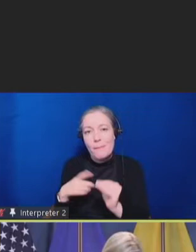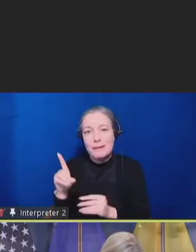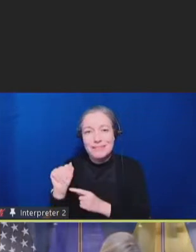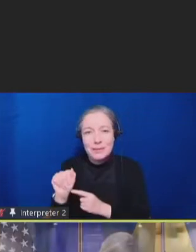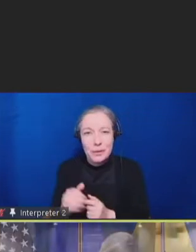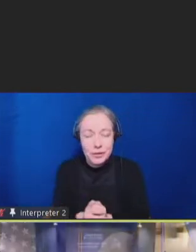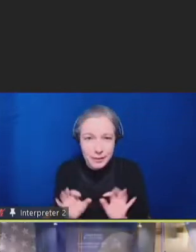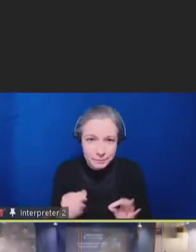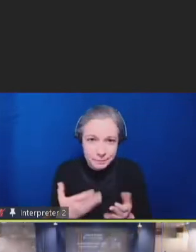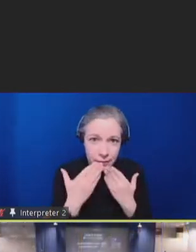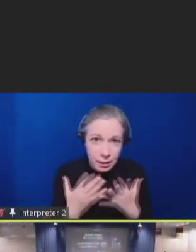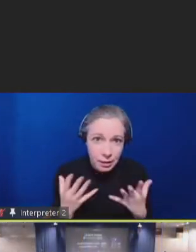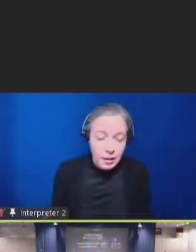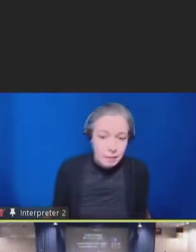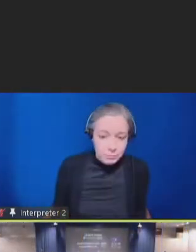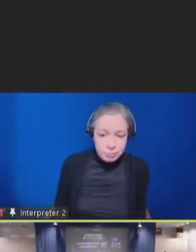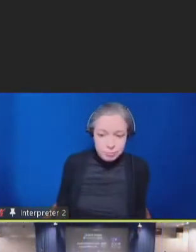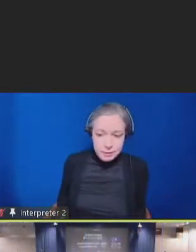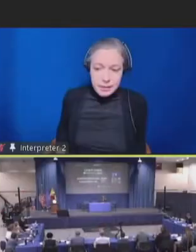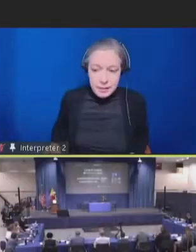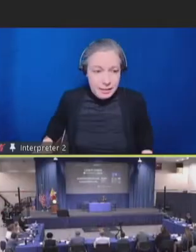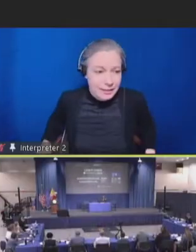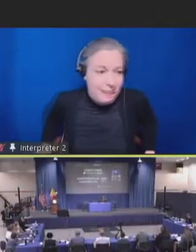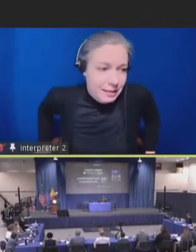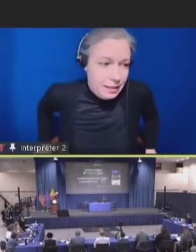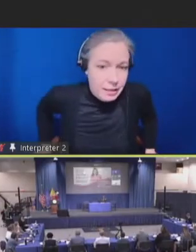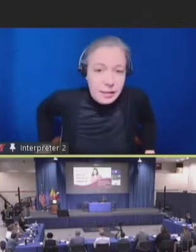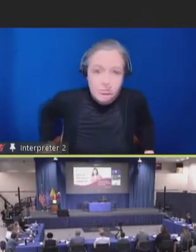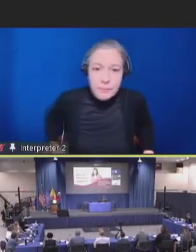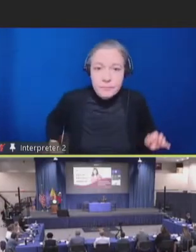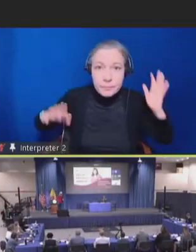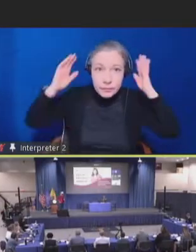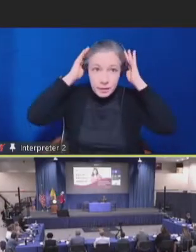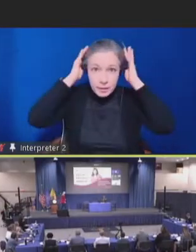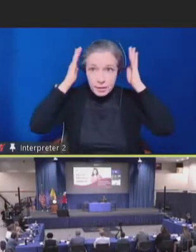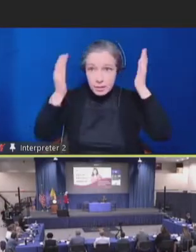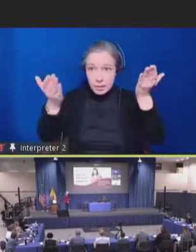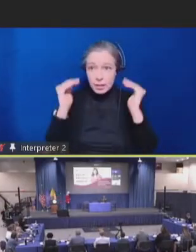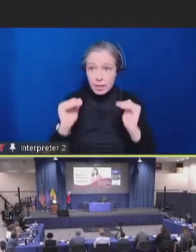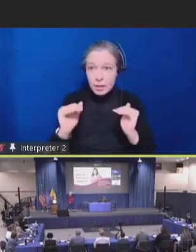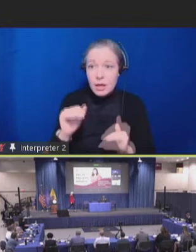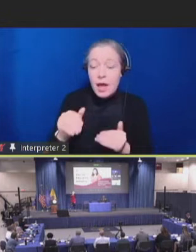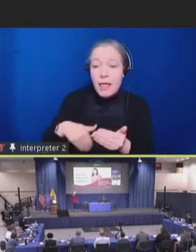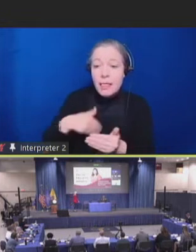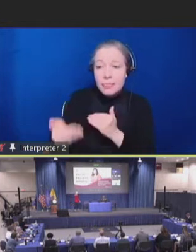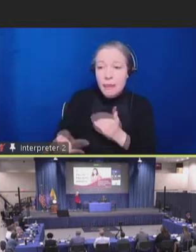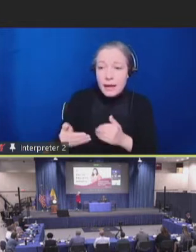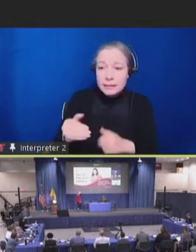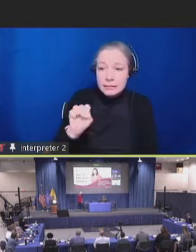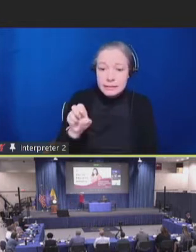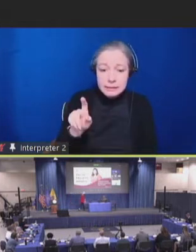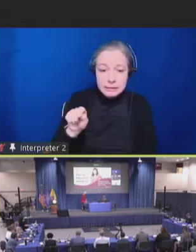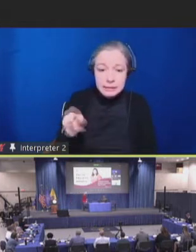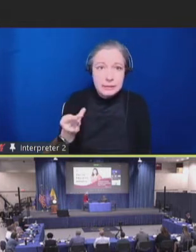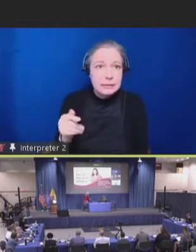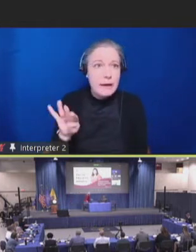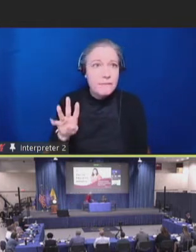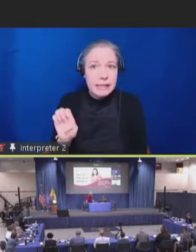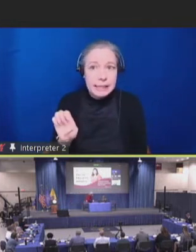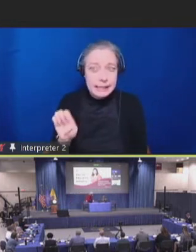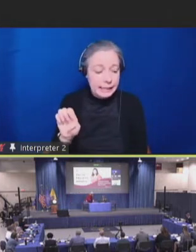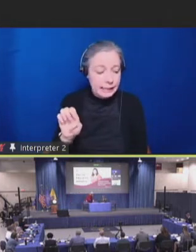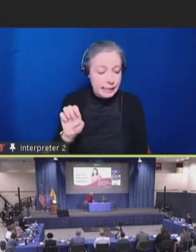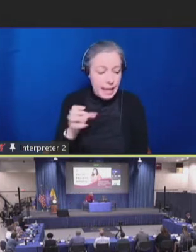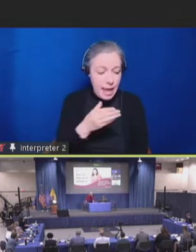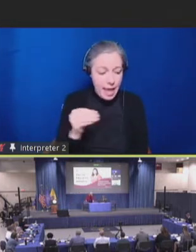Thank you very much. Our next presenters are Stephanie Mucha and Danielle Hall from the Autism Society. Danielle,